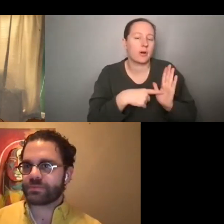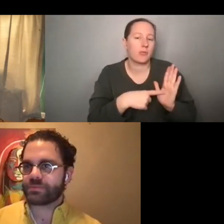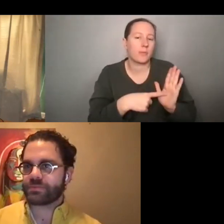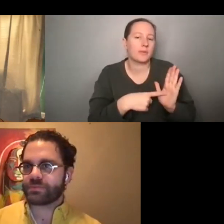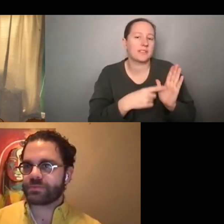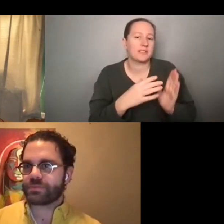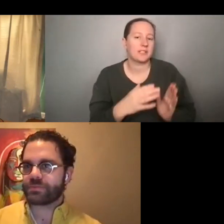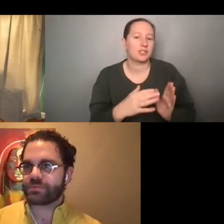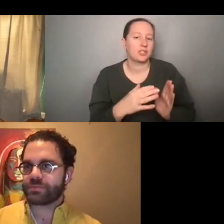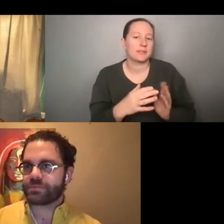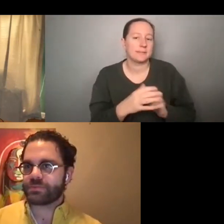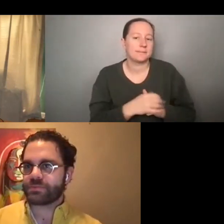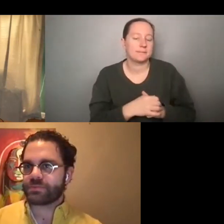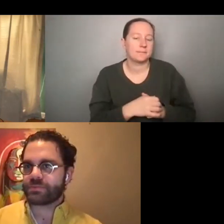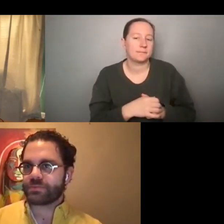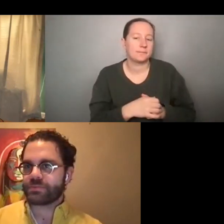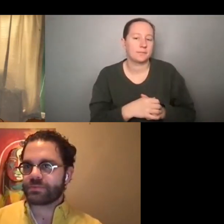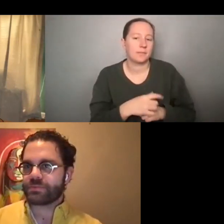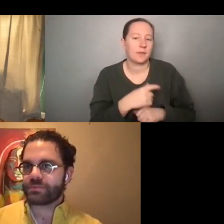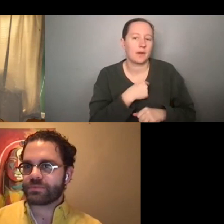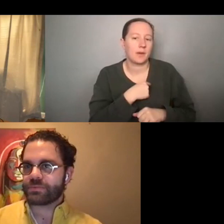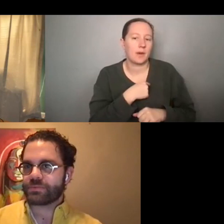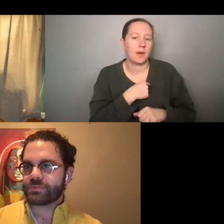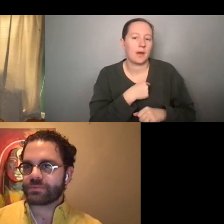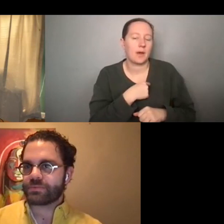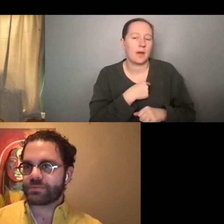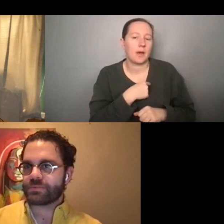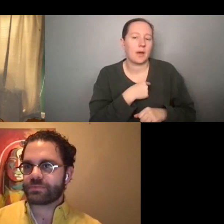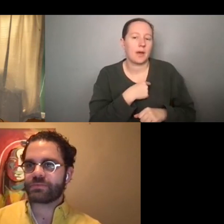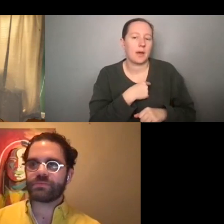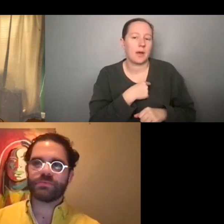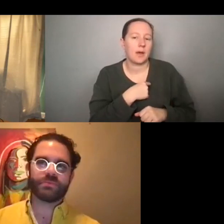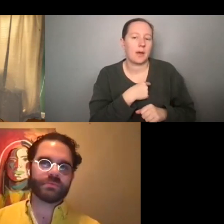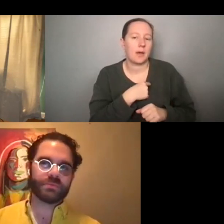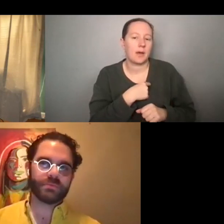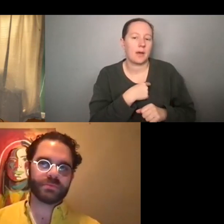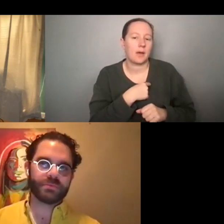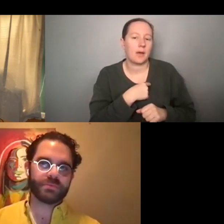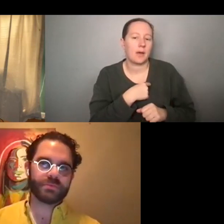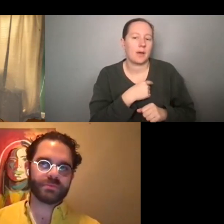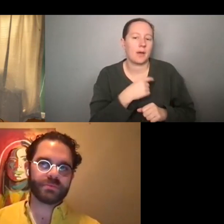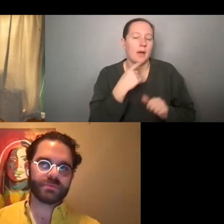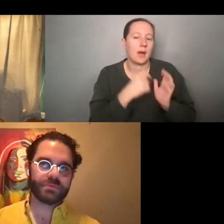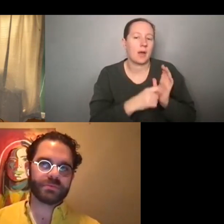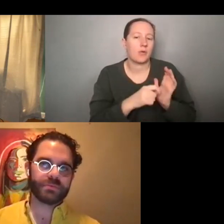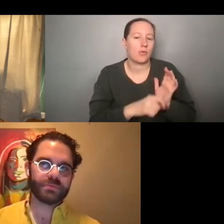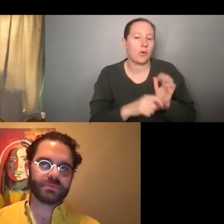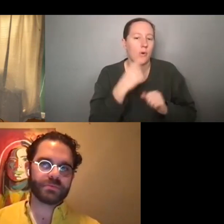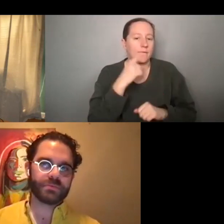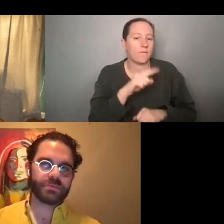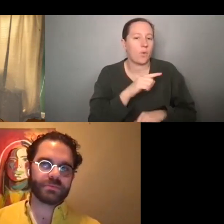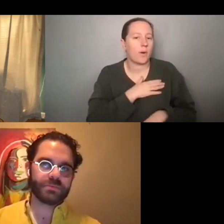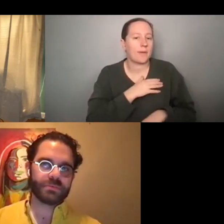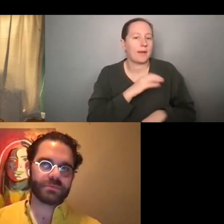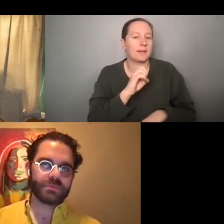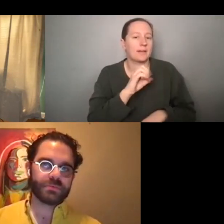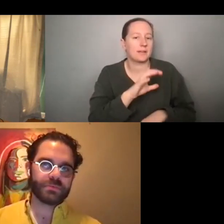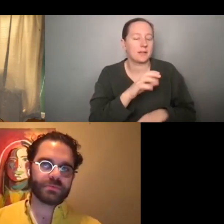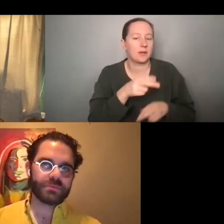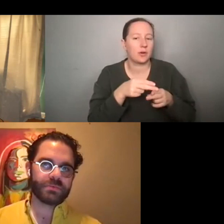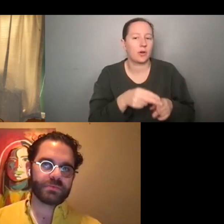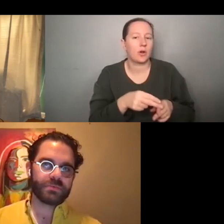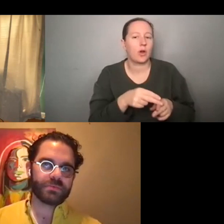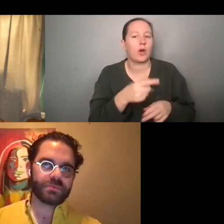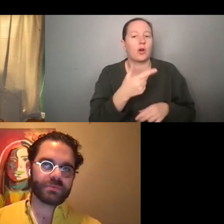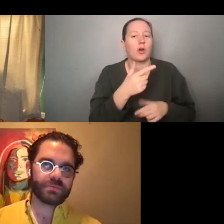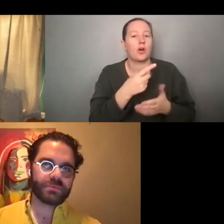ended up writing about for my ECE for grad school, and it was called Everything's Going